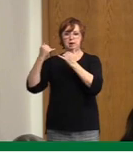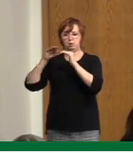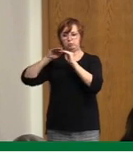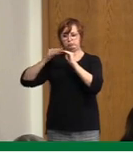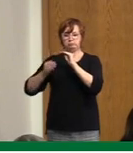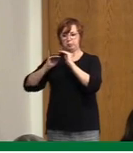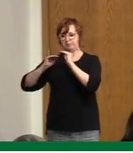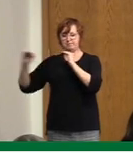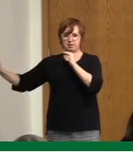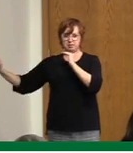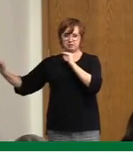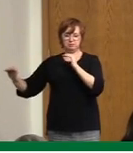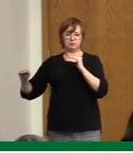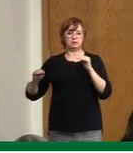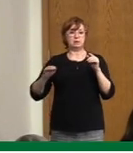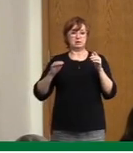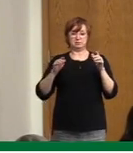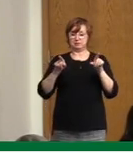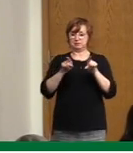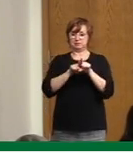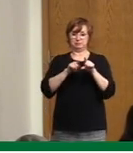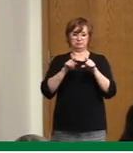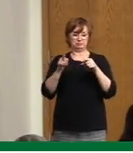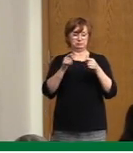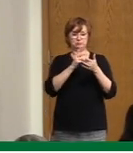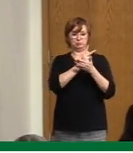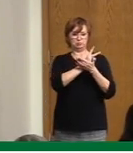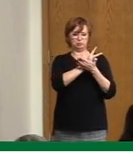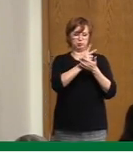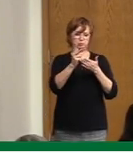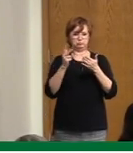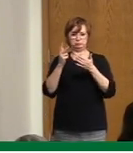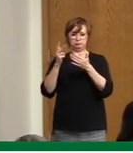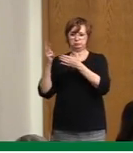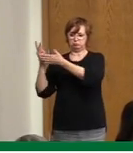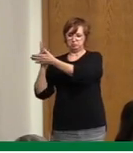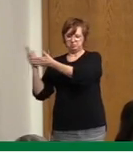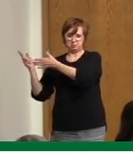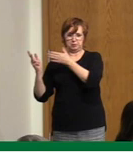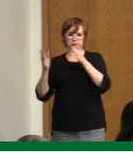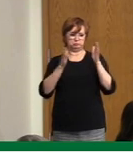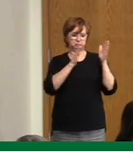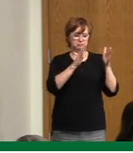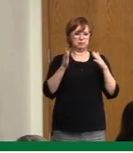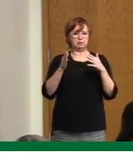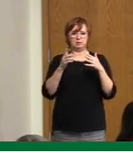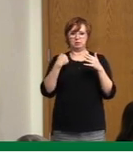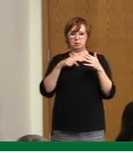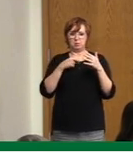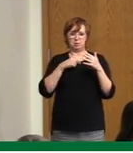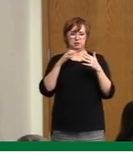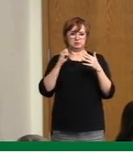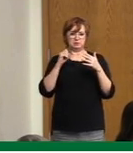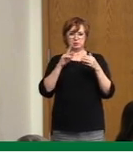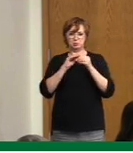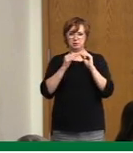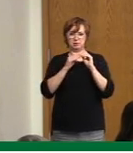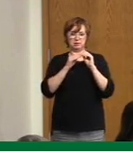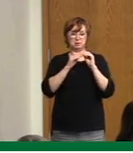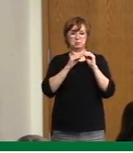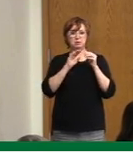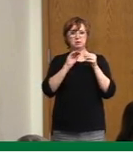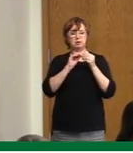essentially more than doubled its numbers and we're now at 274 per day average. So